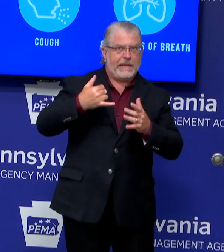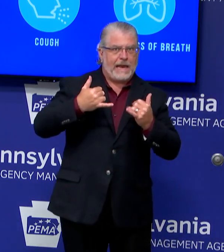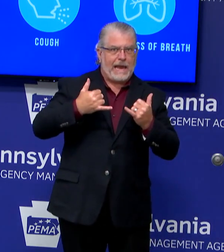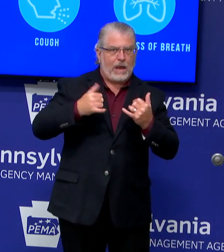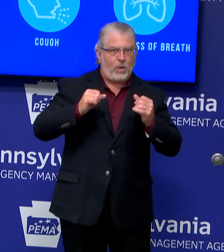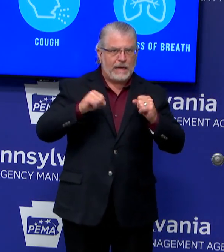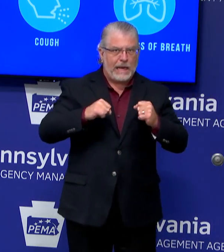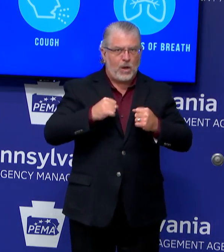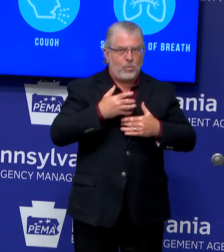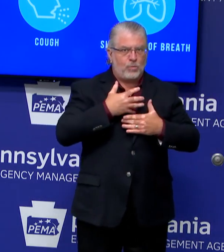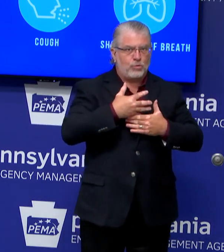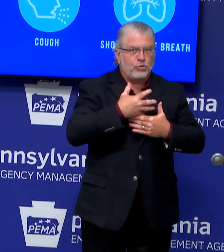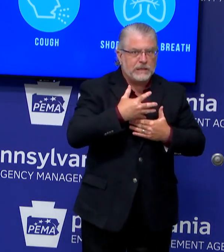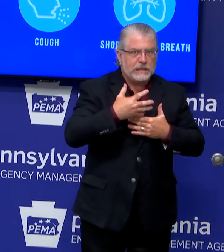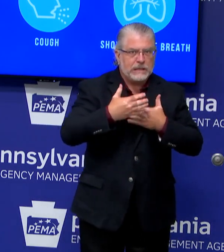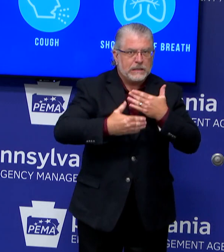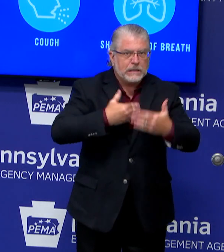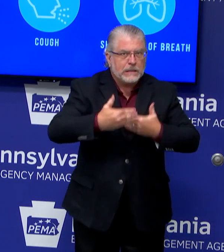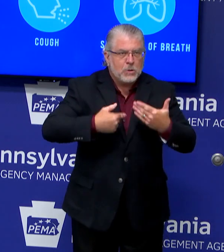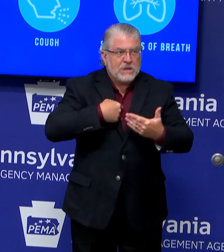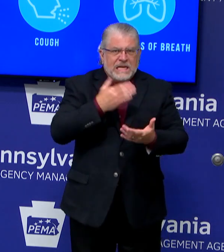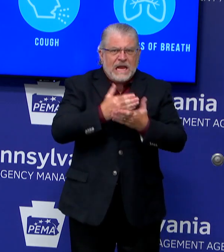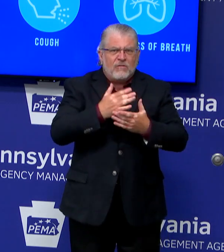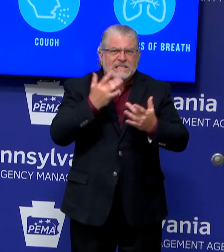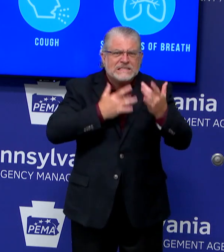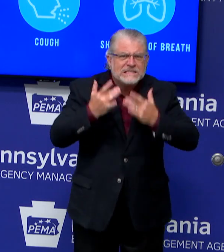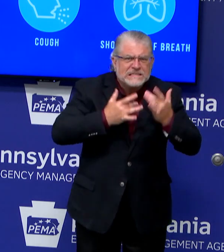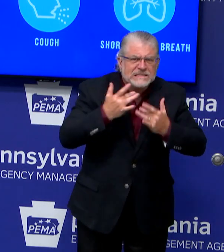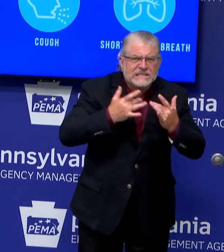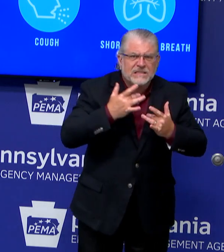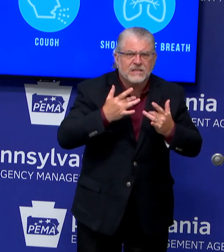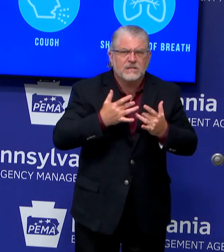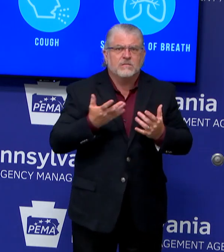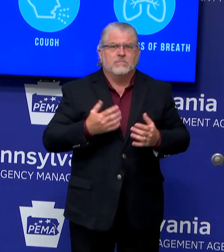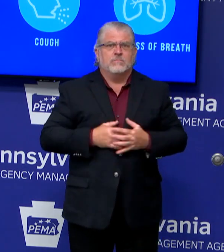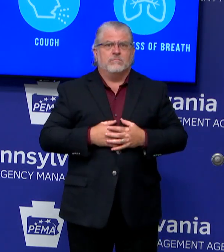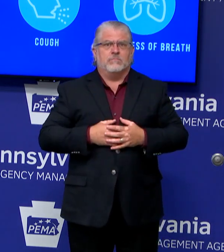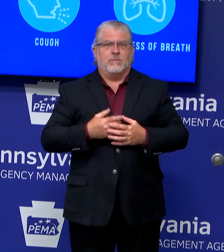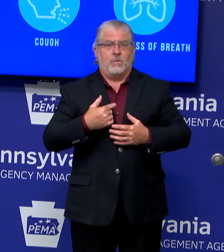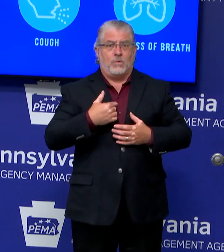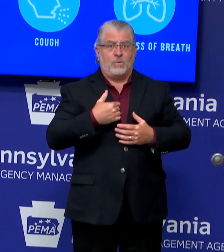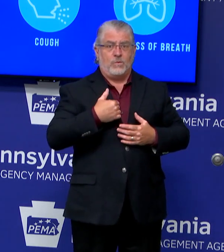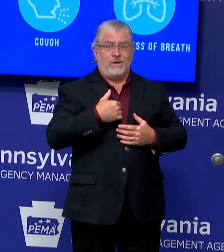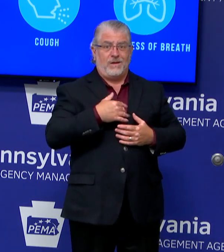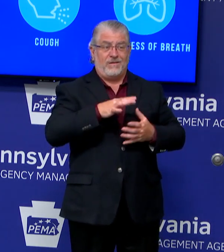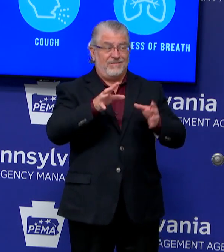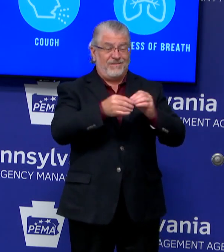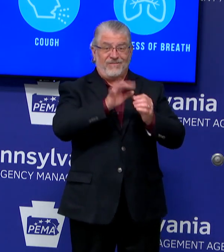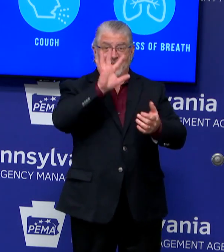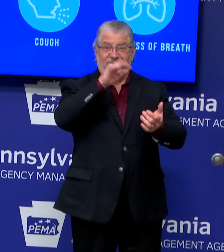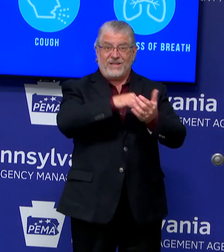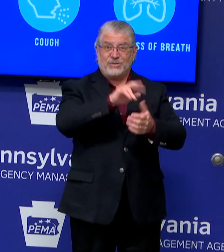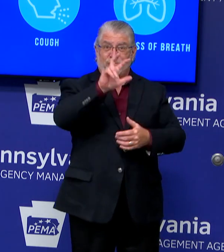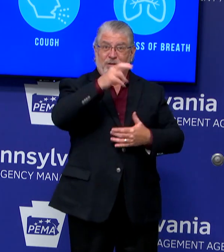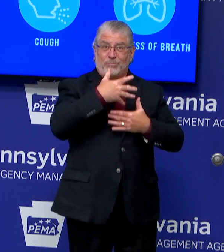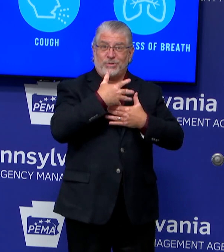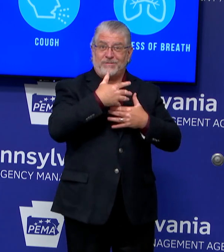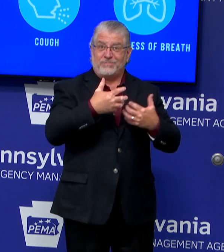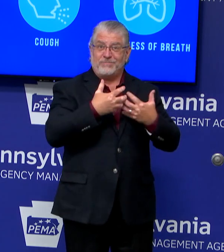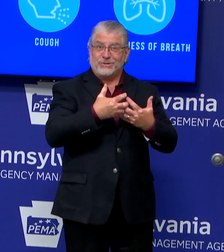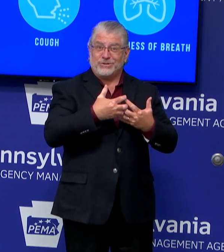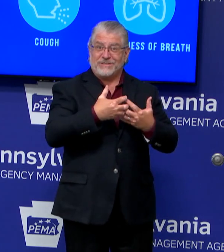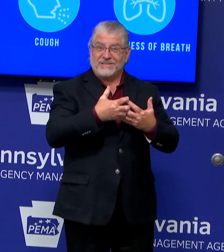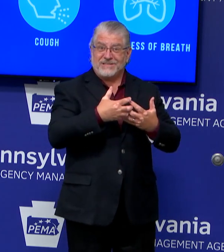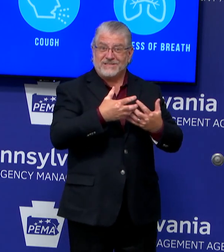,300 or so ventilators out about in the Commonwealth, of which about 170 are being used for COVID-19